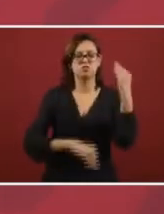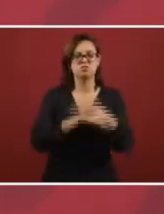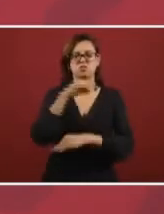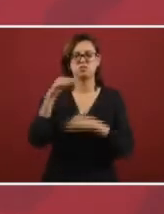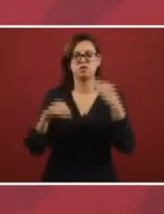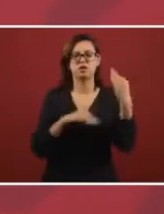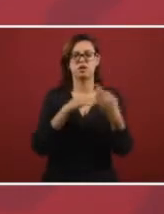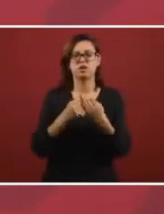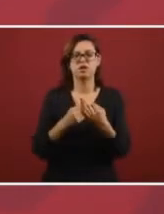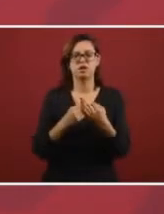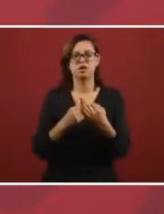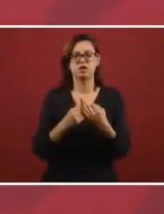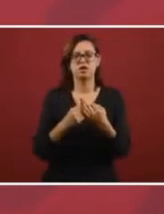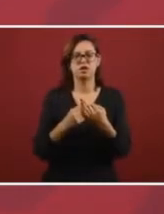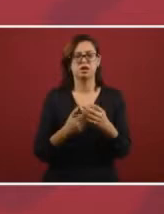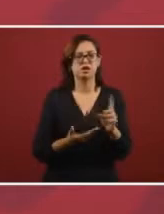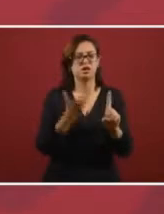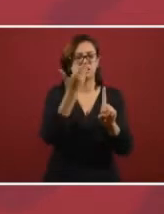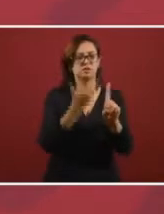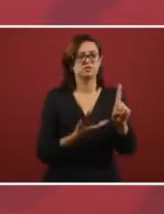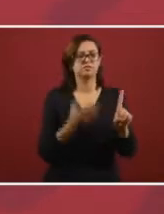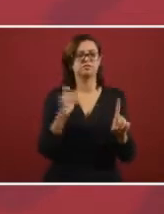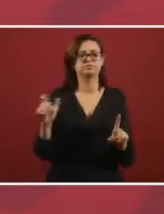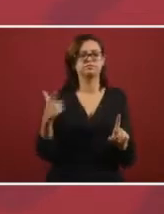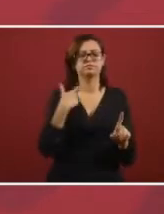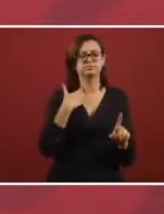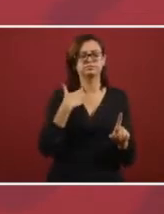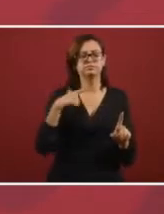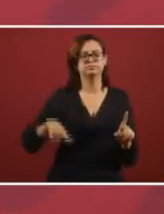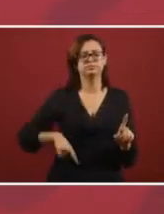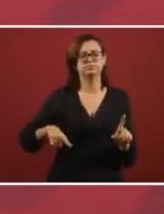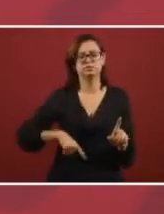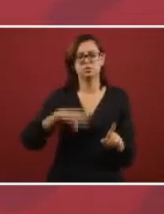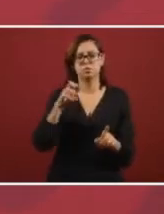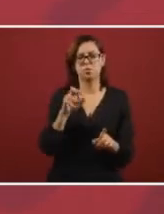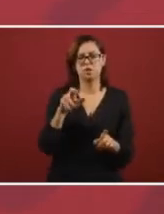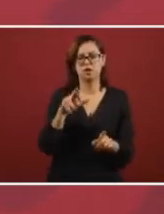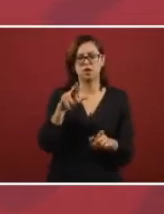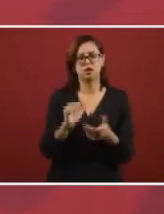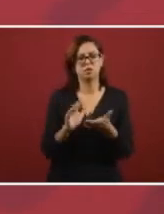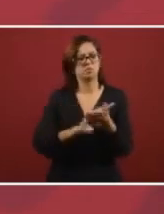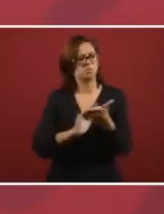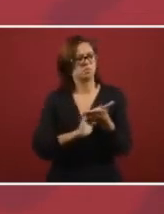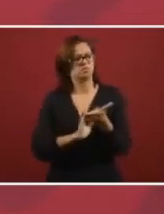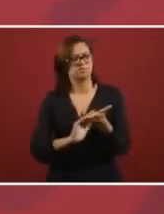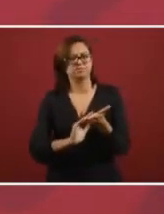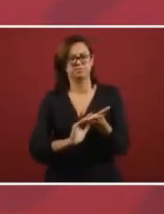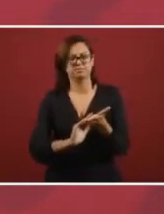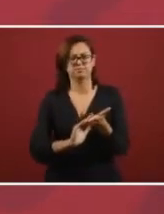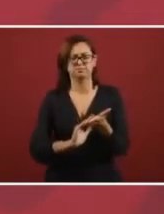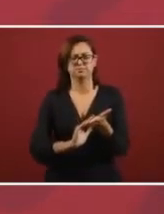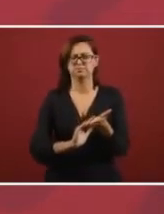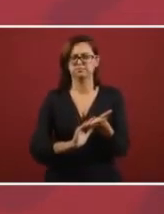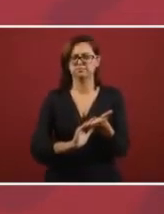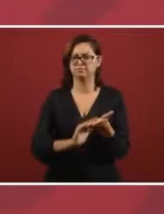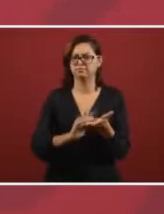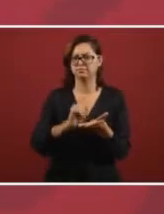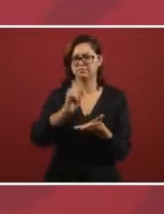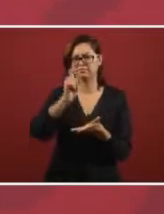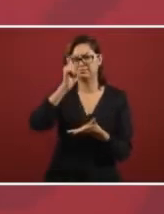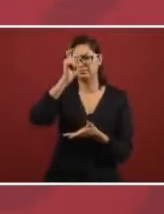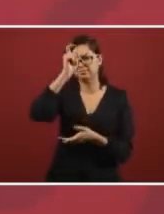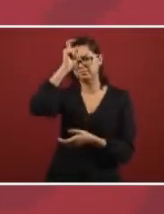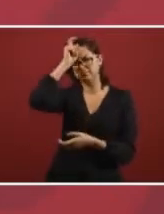for the ex-governor Noriega. So, so